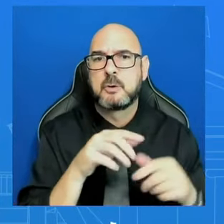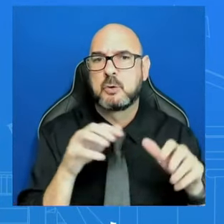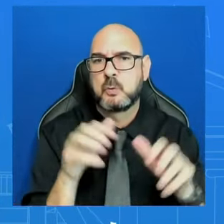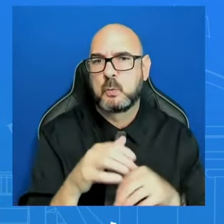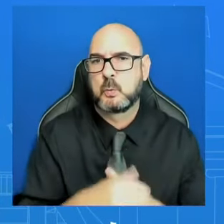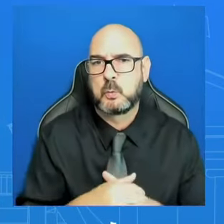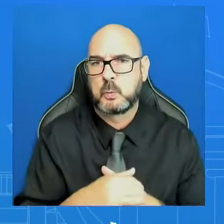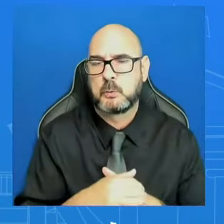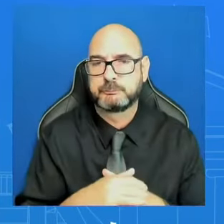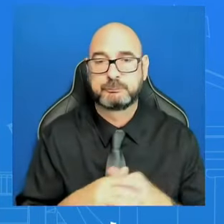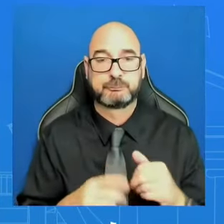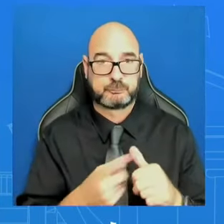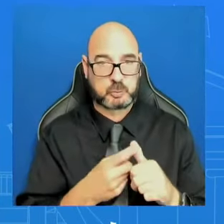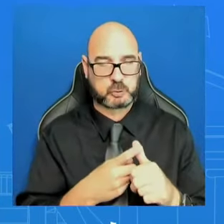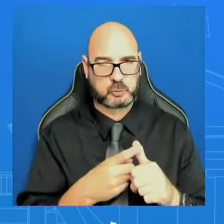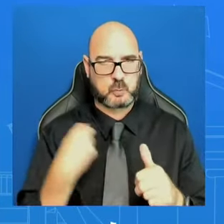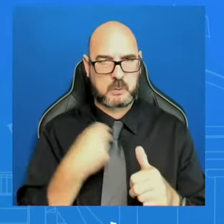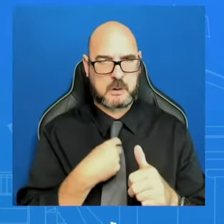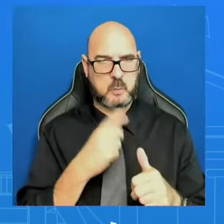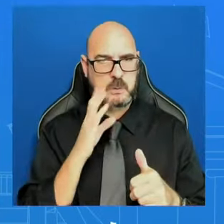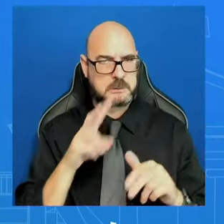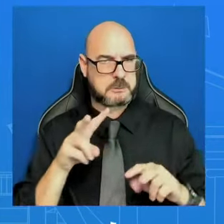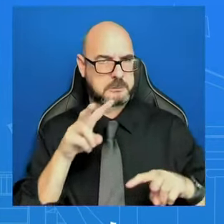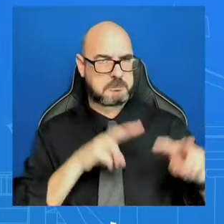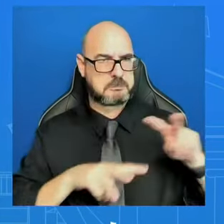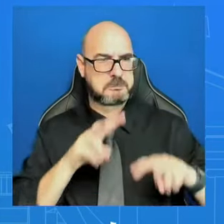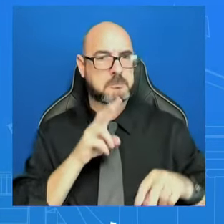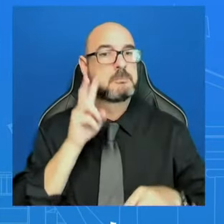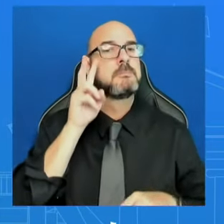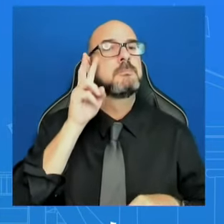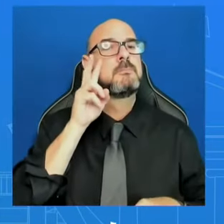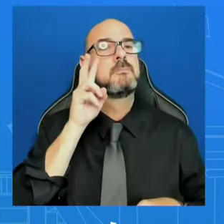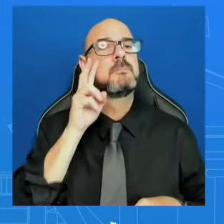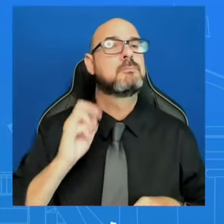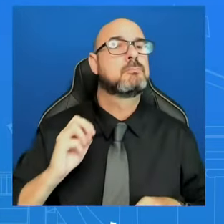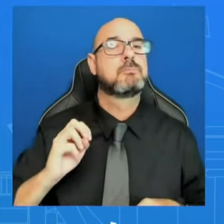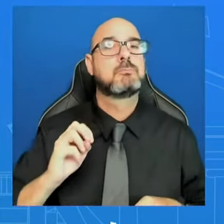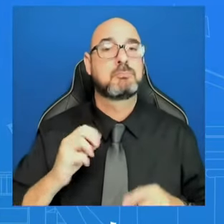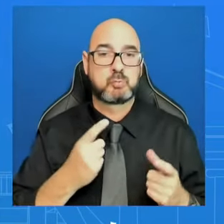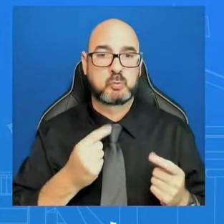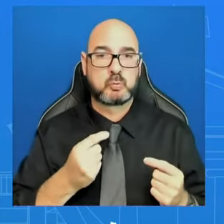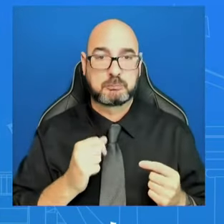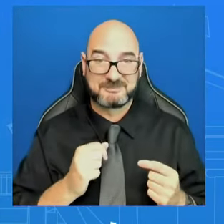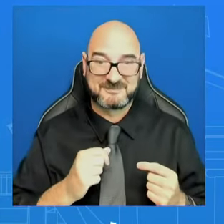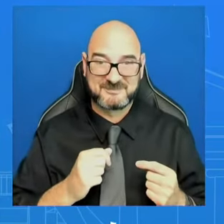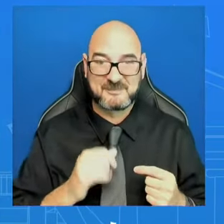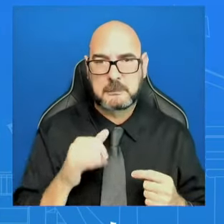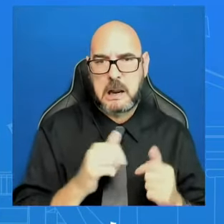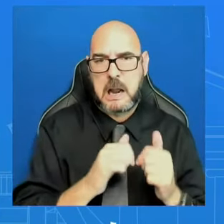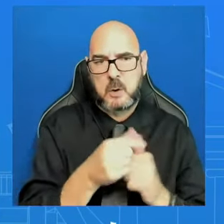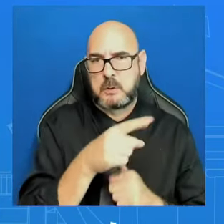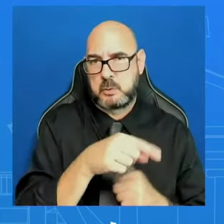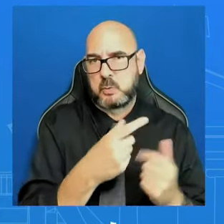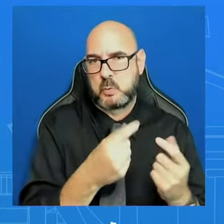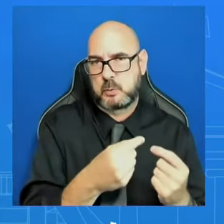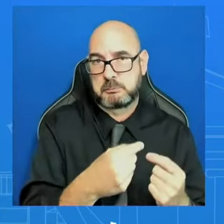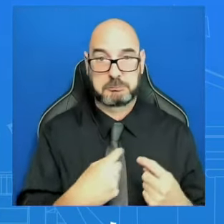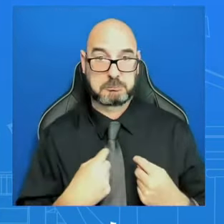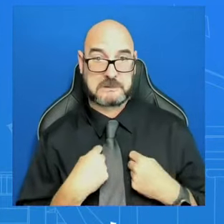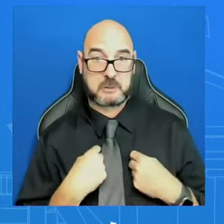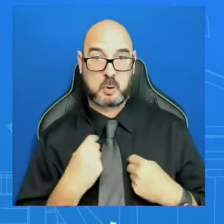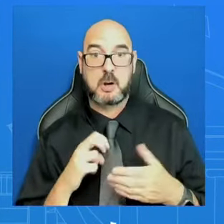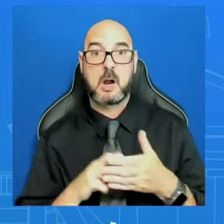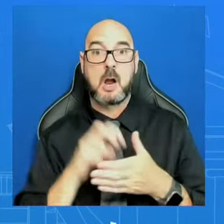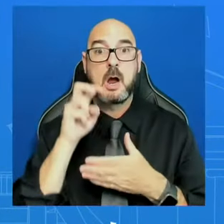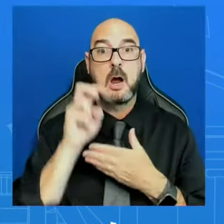they're going to do, and then let's watch and see how they execute to what they say. I don't want to get ahead of them on what they plan